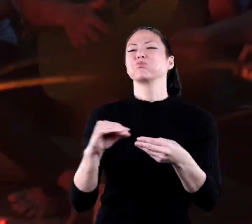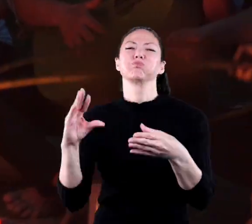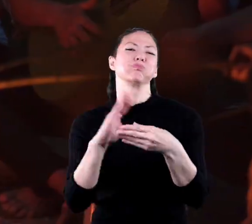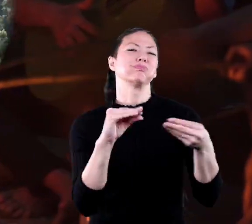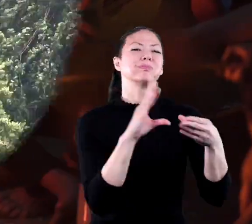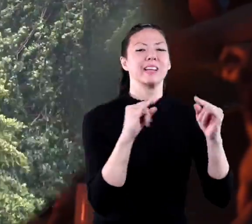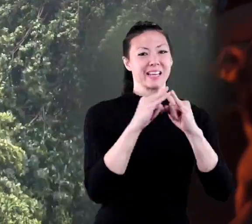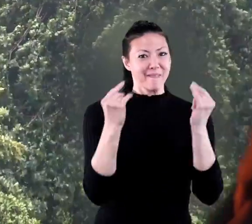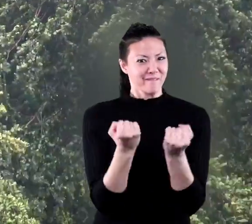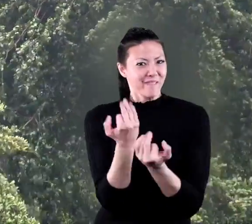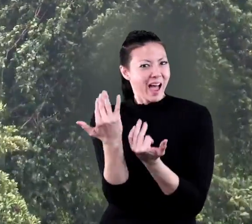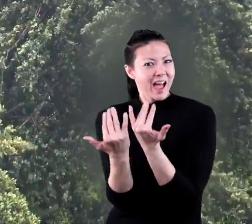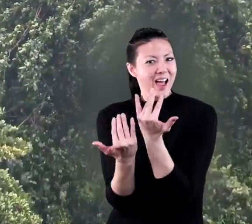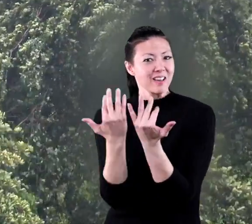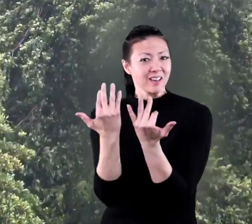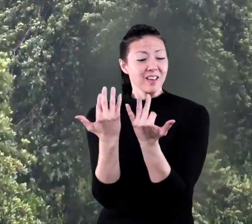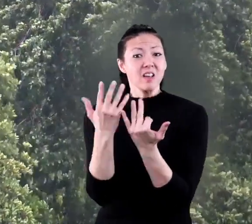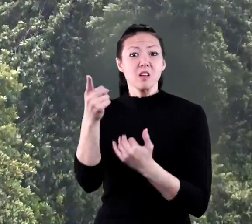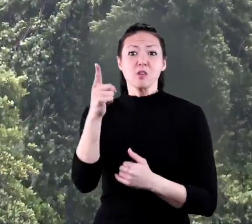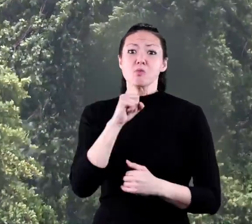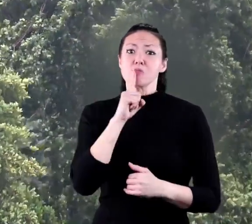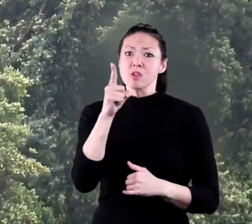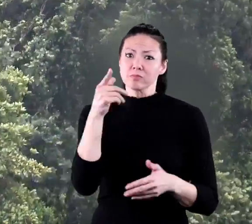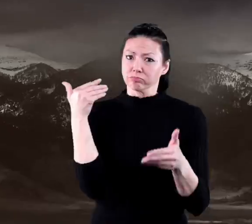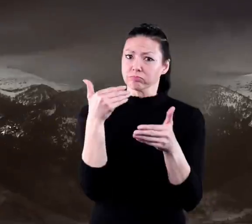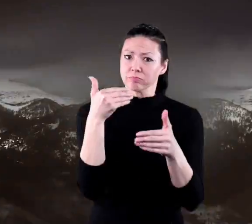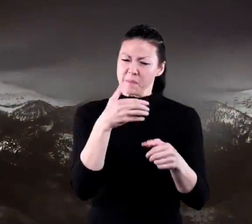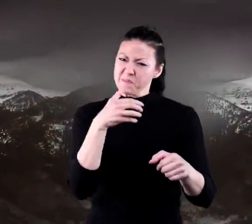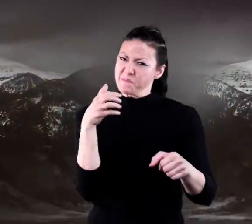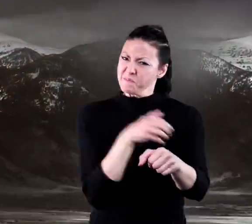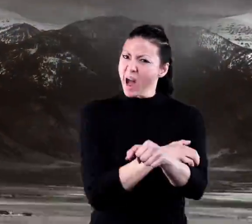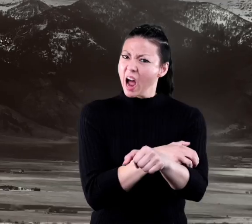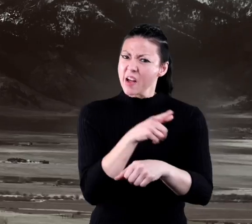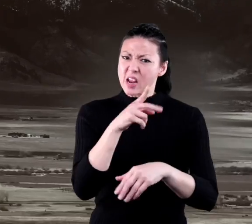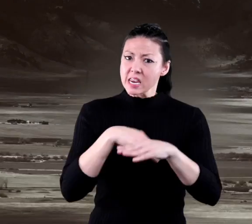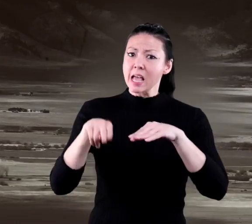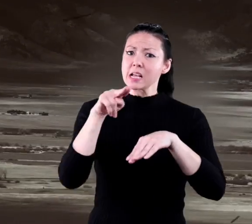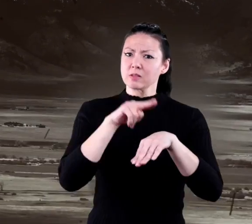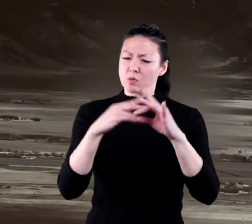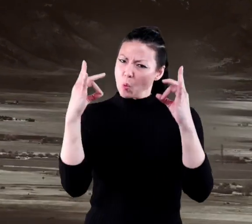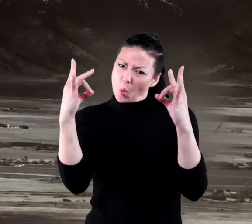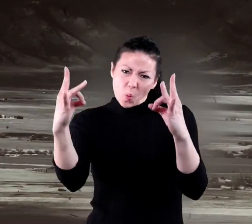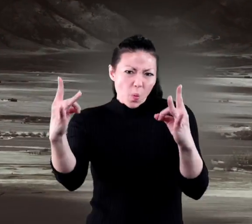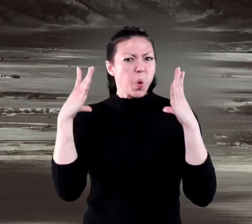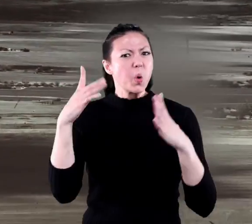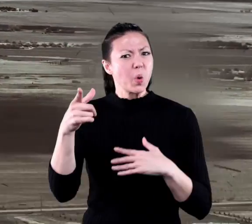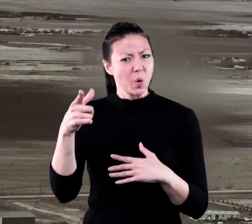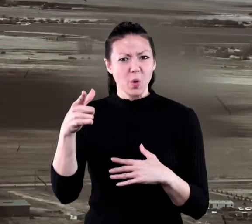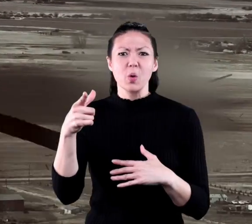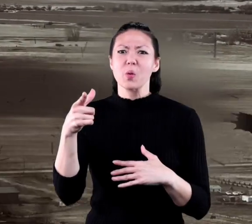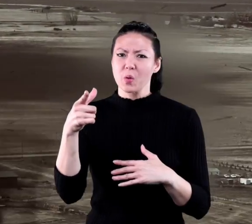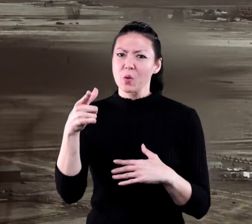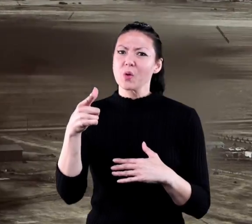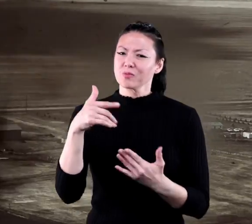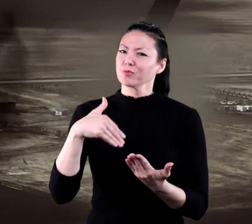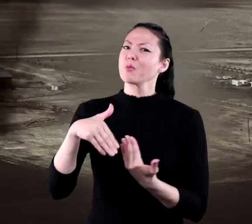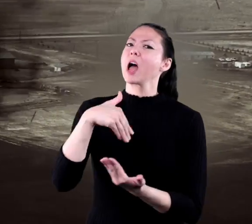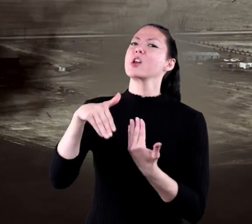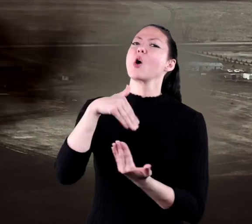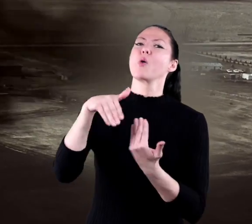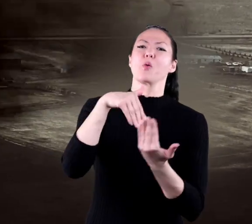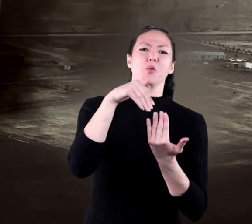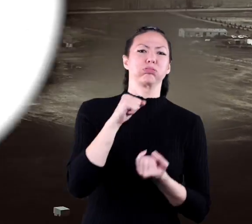campfire, but they're close in describing the power and fury of one of nature's most terrifying events, the